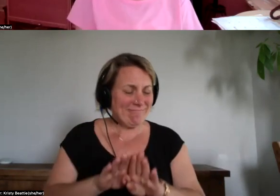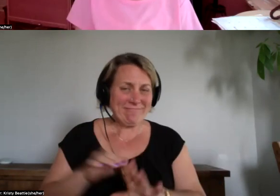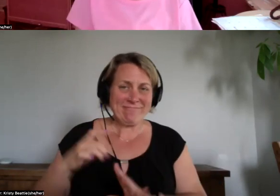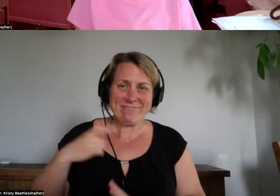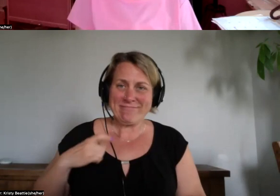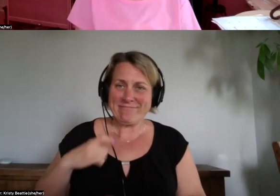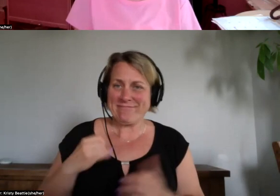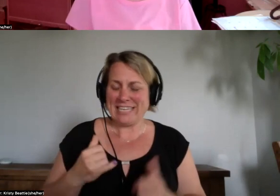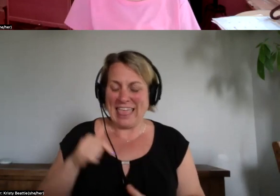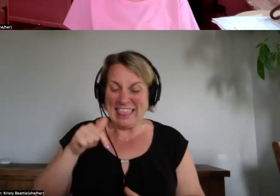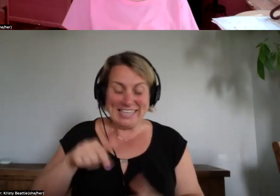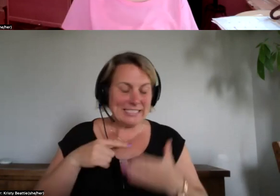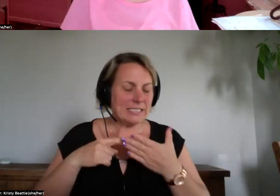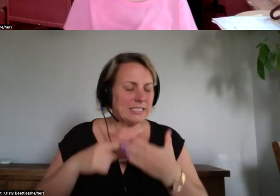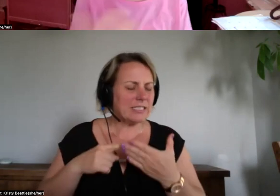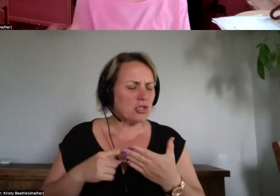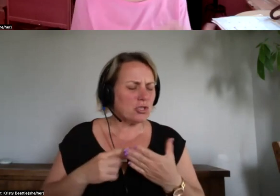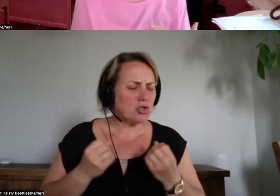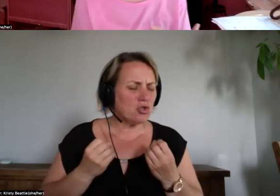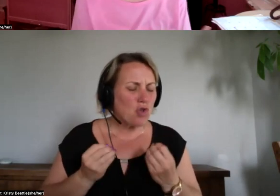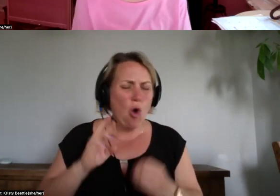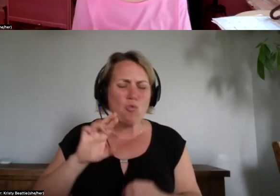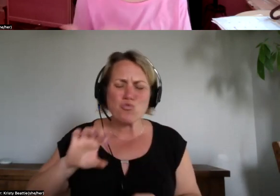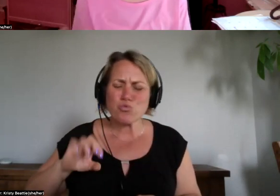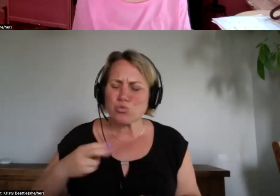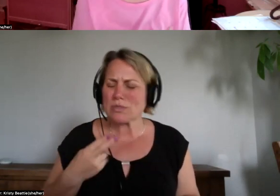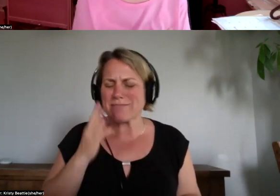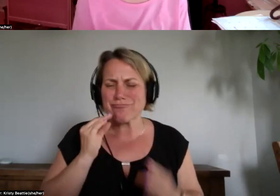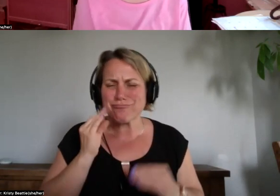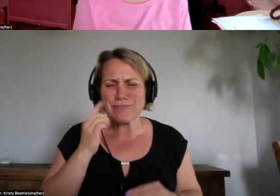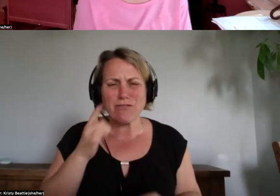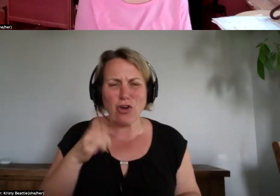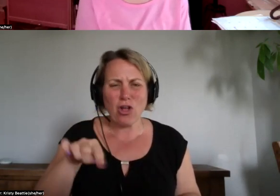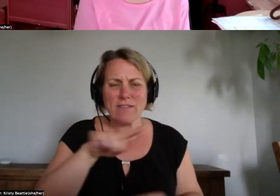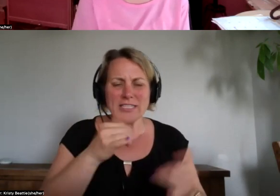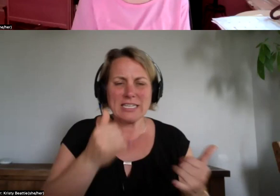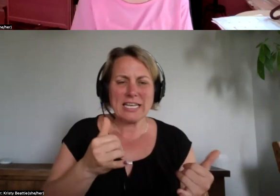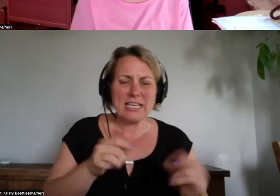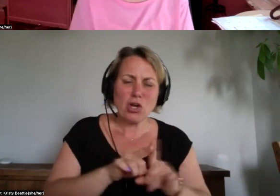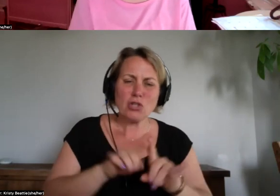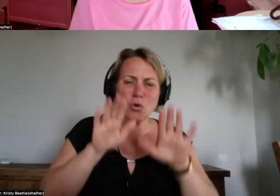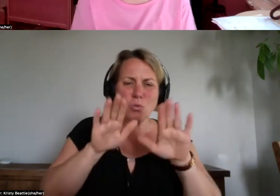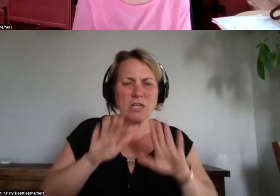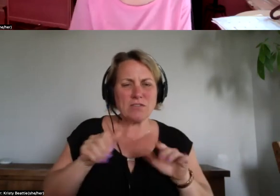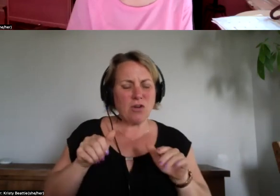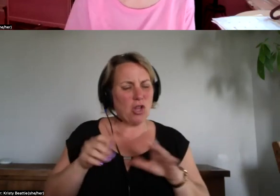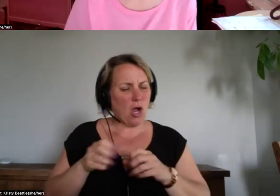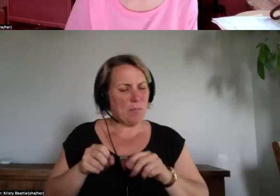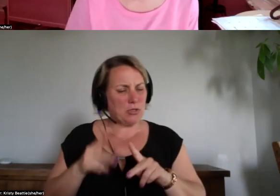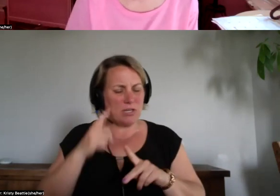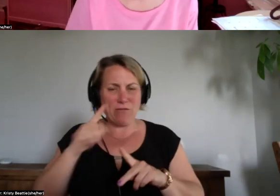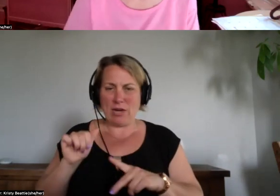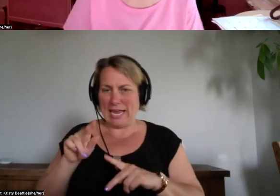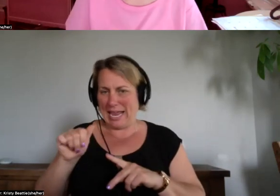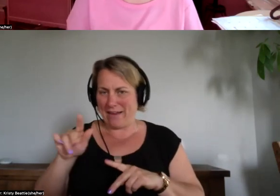so rich patricia and a wonderful way um for annalee and i to um um share some of the